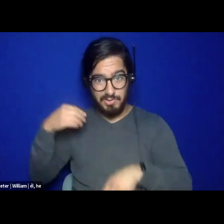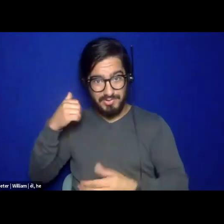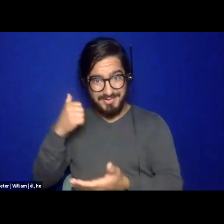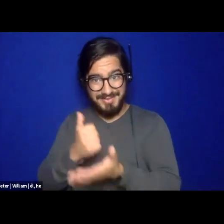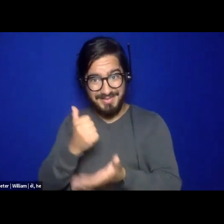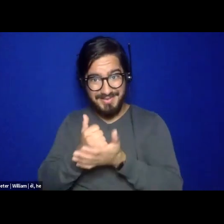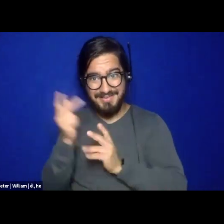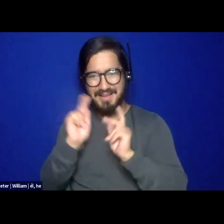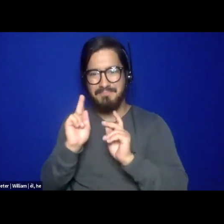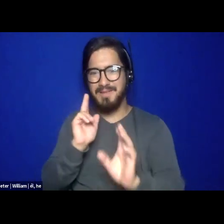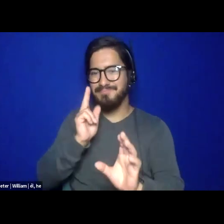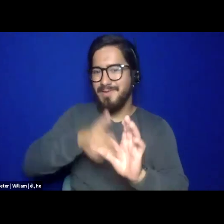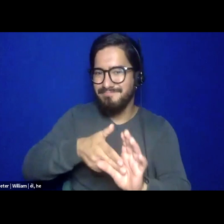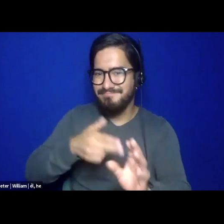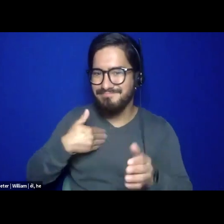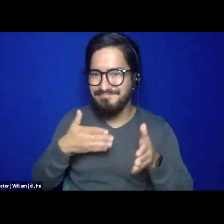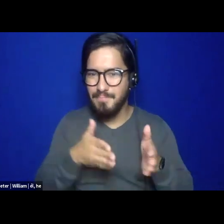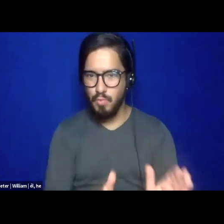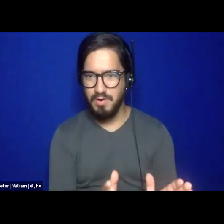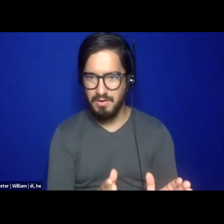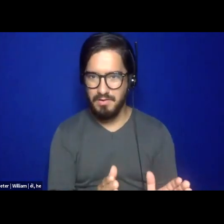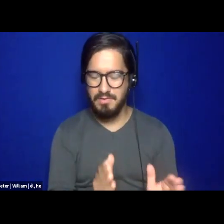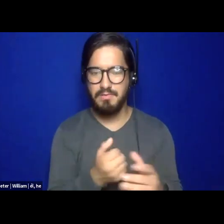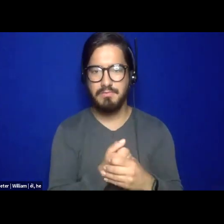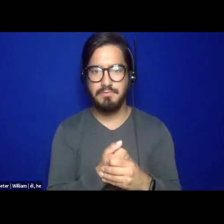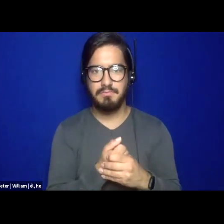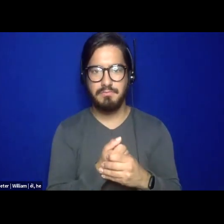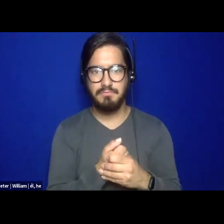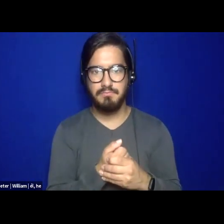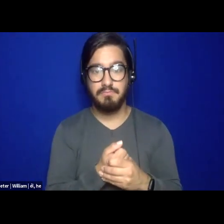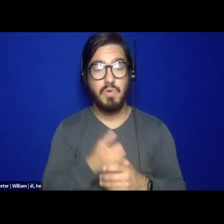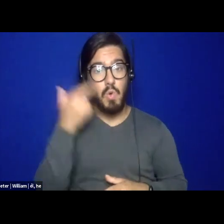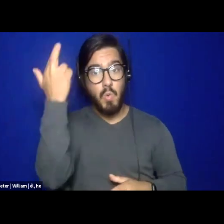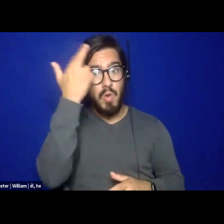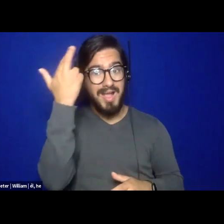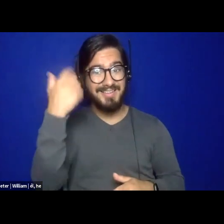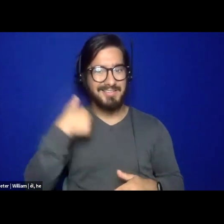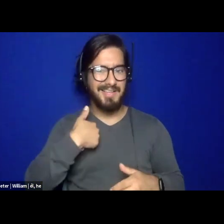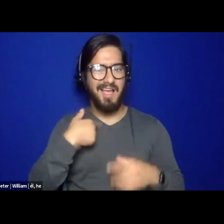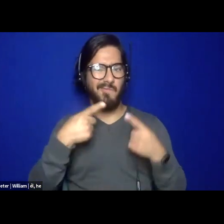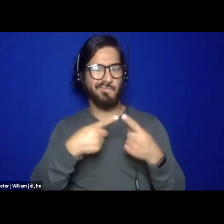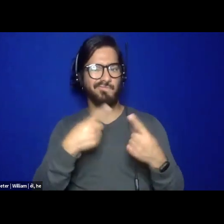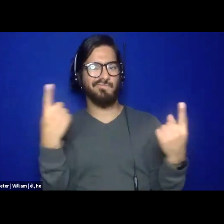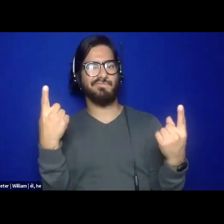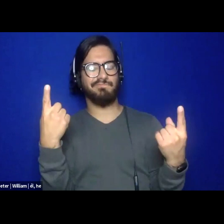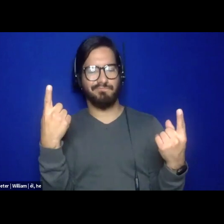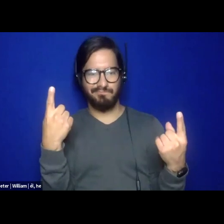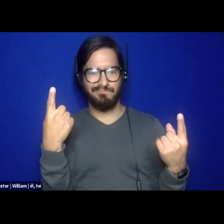my path. And so some of the reasons why I, I, I truly don't believe in that,